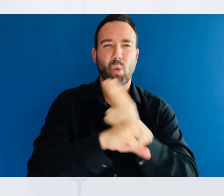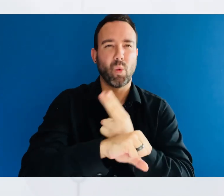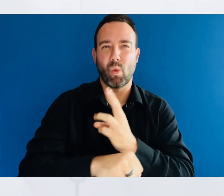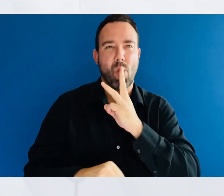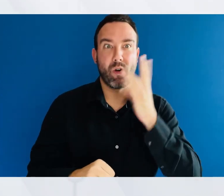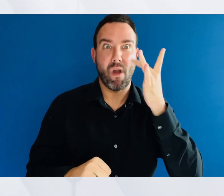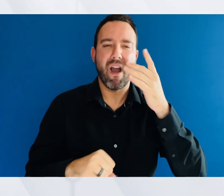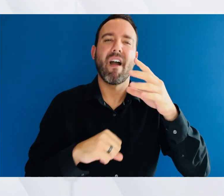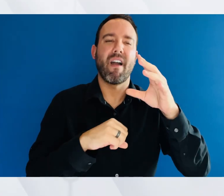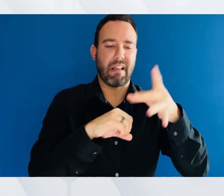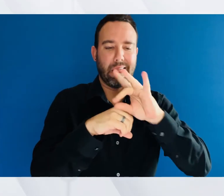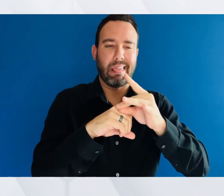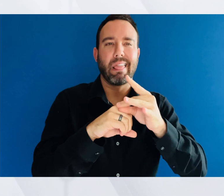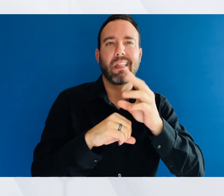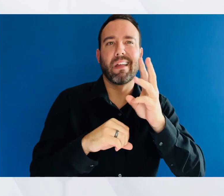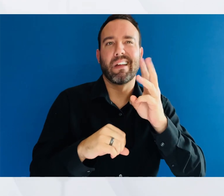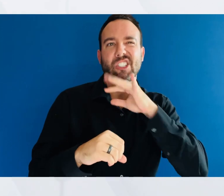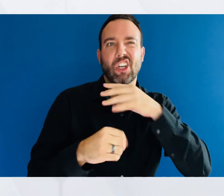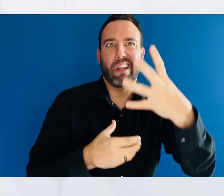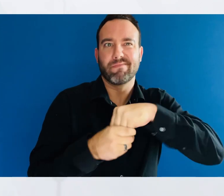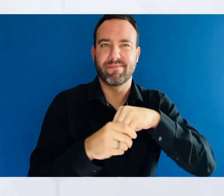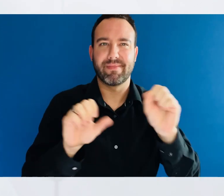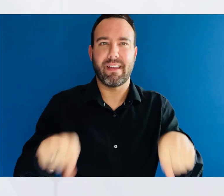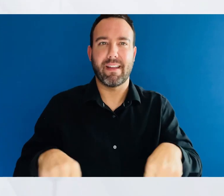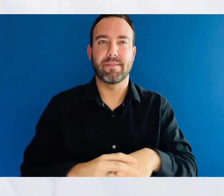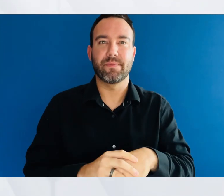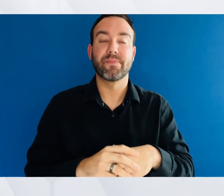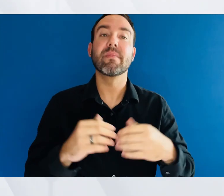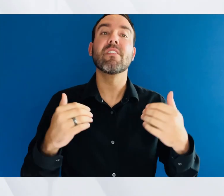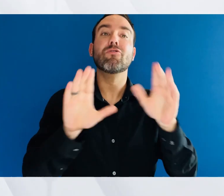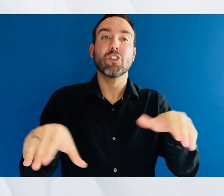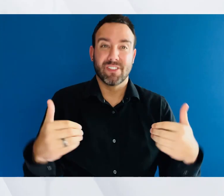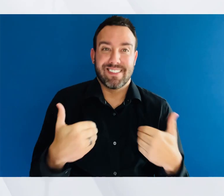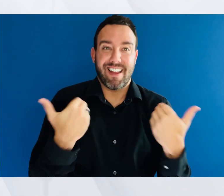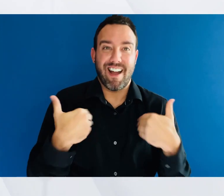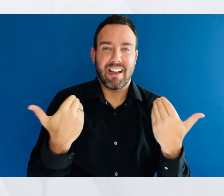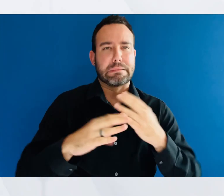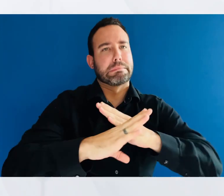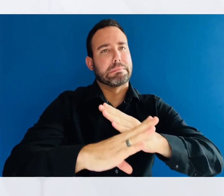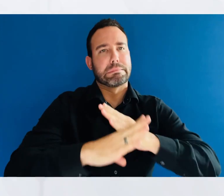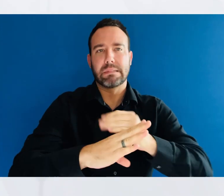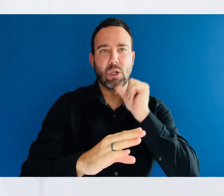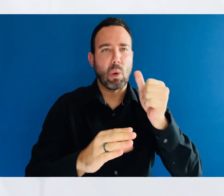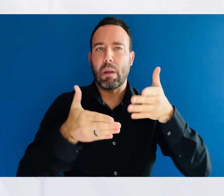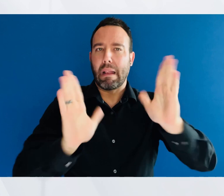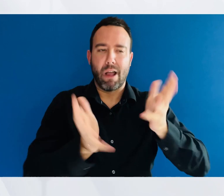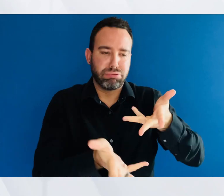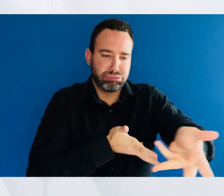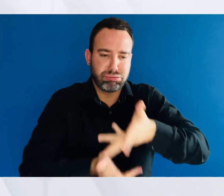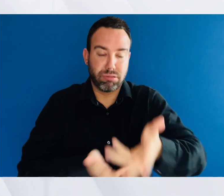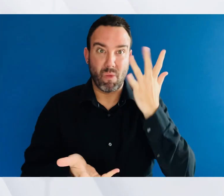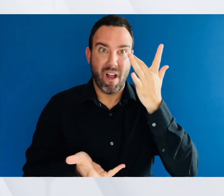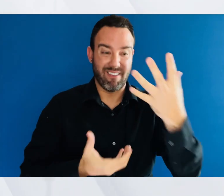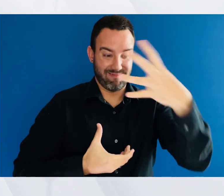germs inside. It's important to limit young children's contact with your flock because they can get very sick from